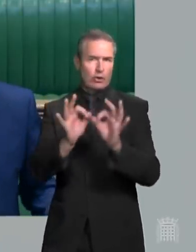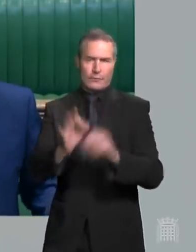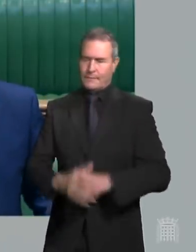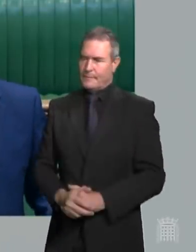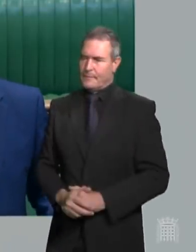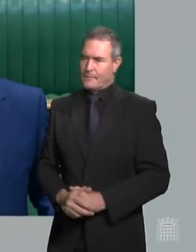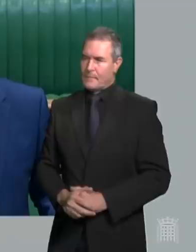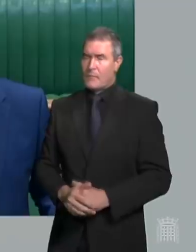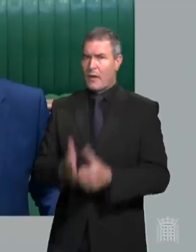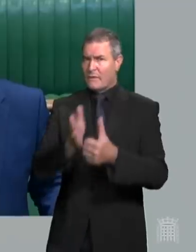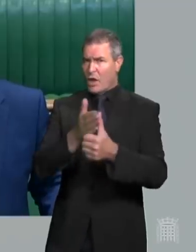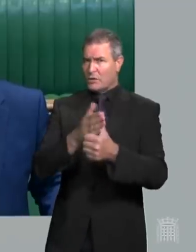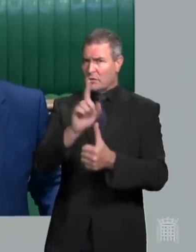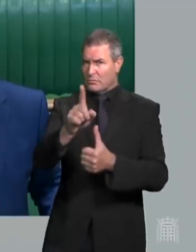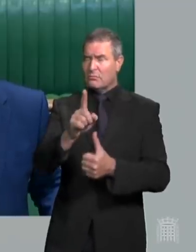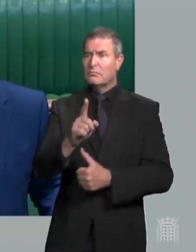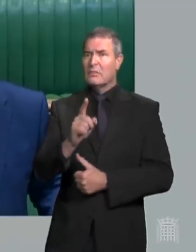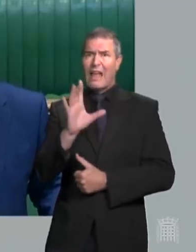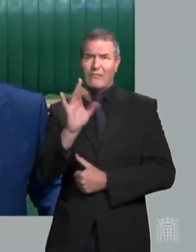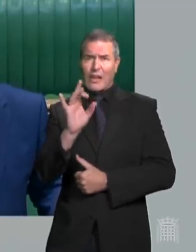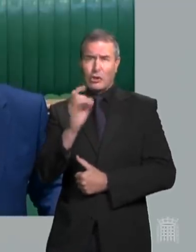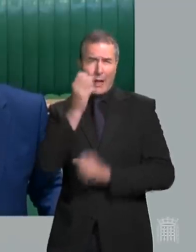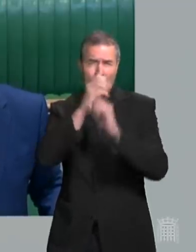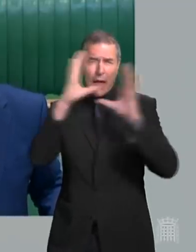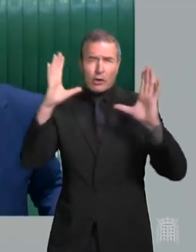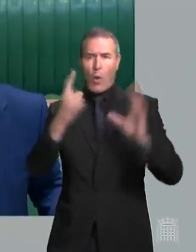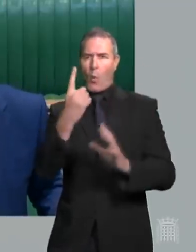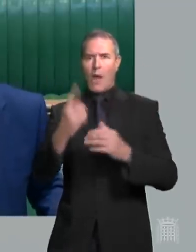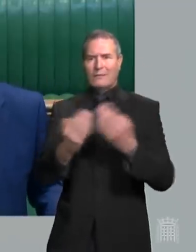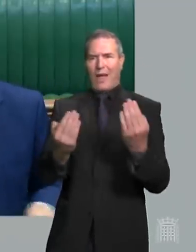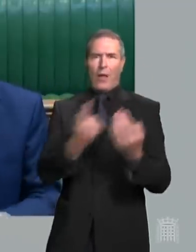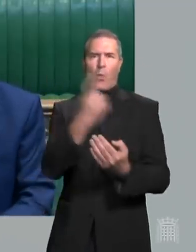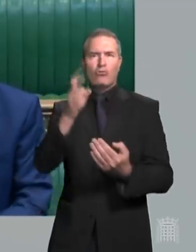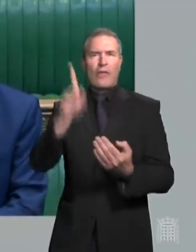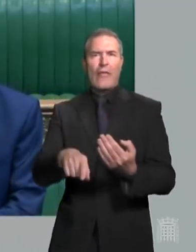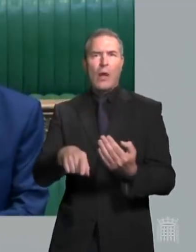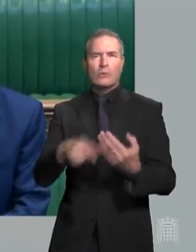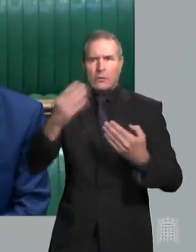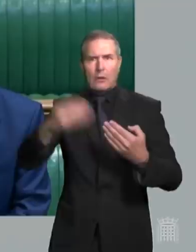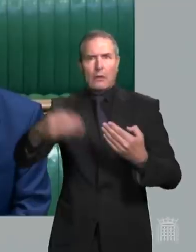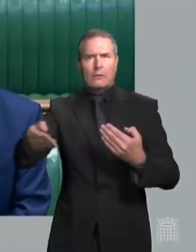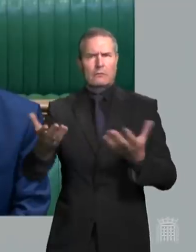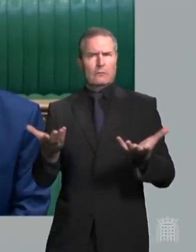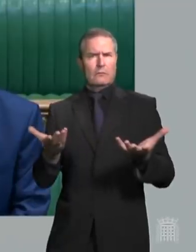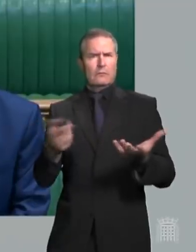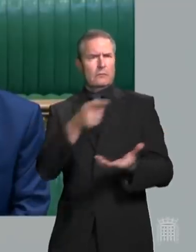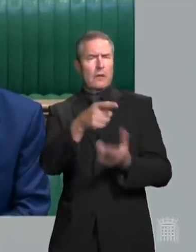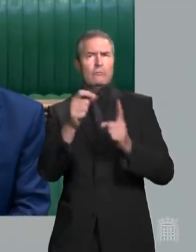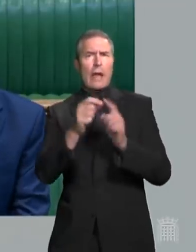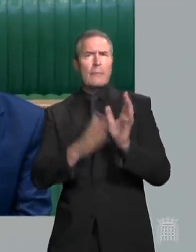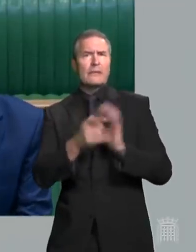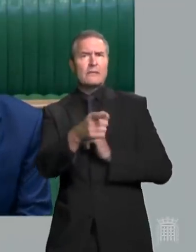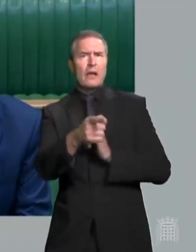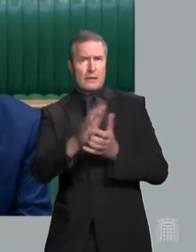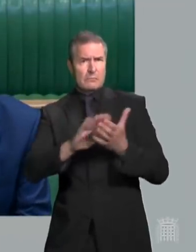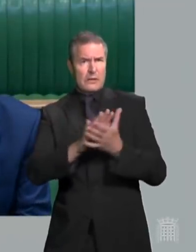First, if infections reach that level, 100,000 per day, what does the Prime Minister expect the number